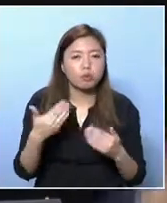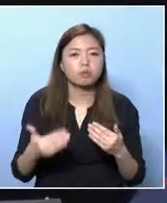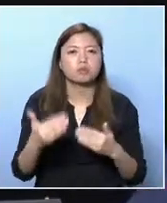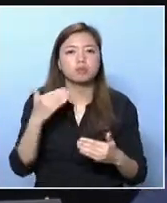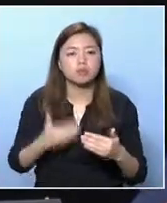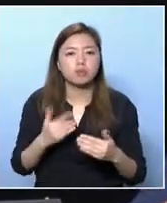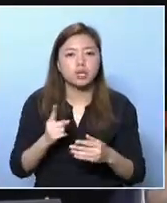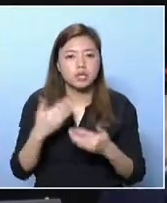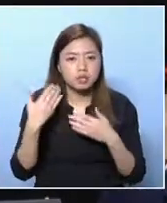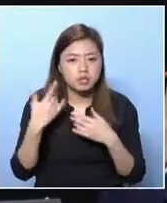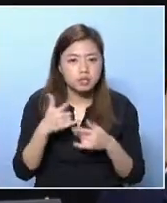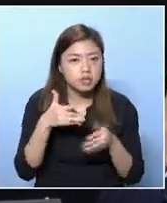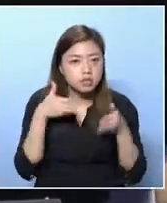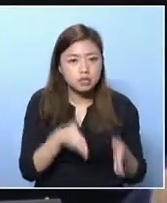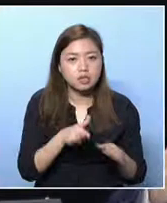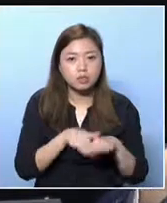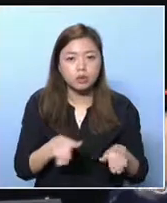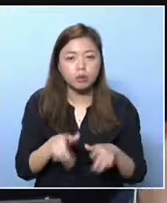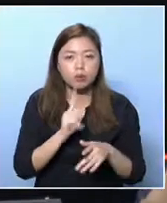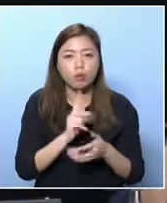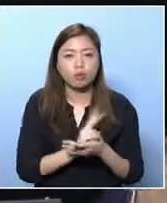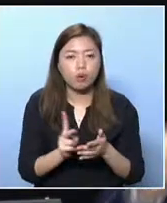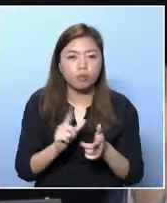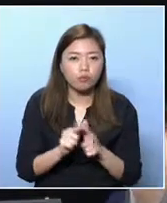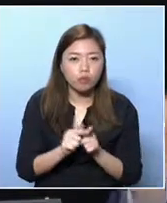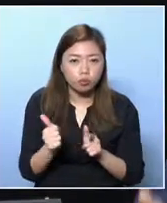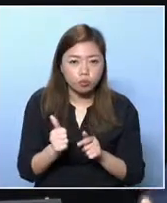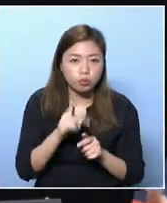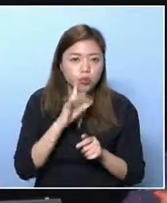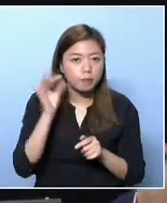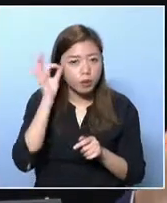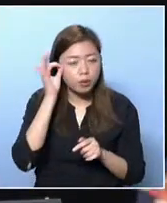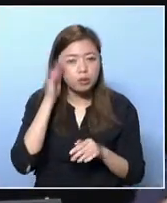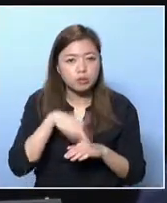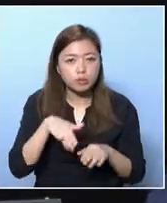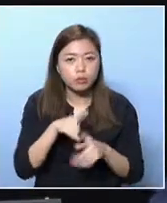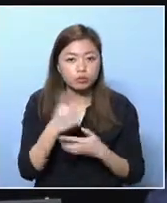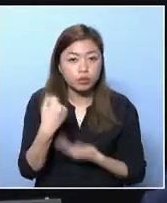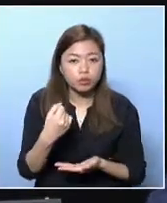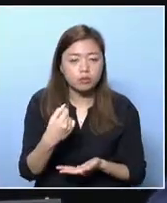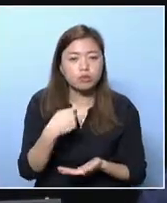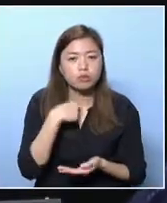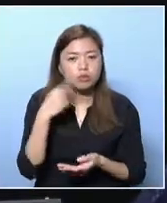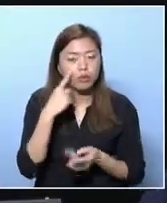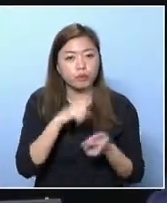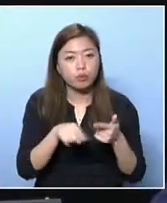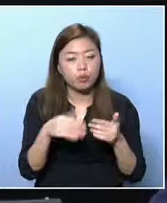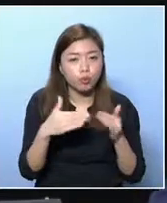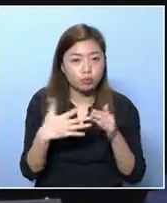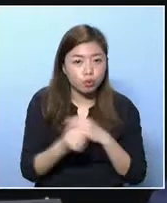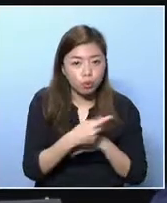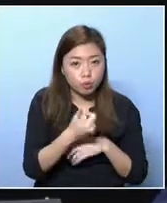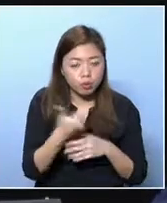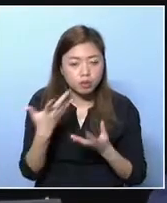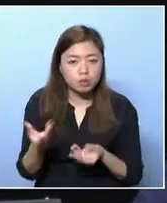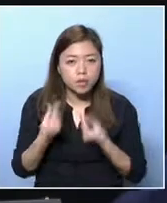the children are very lacking. Now, allowances for